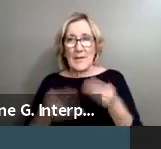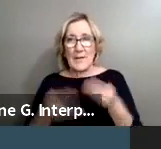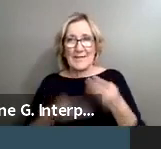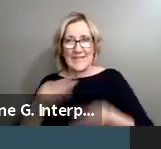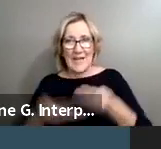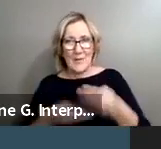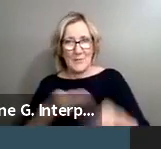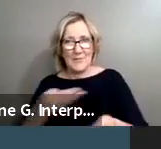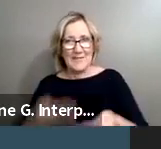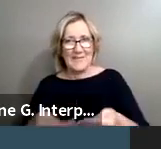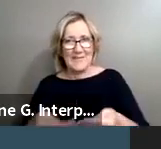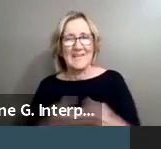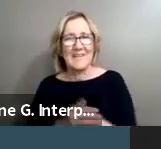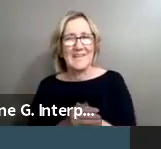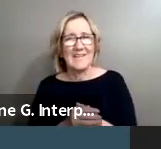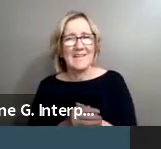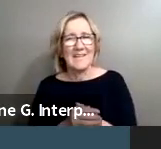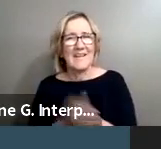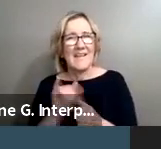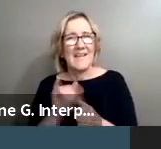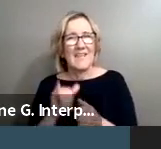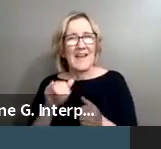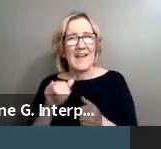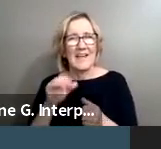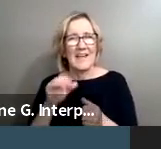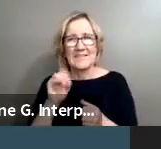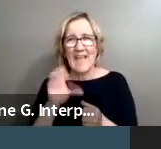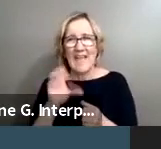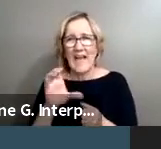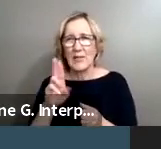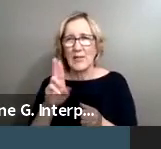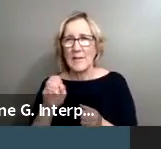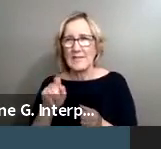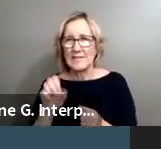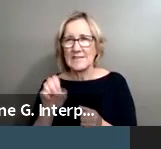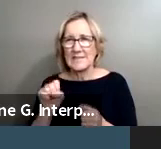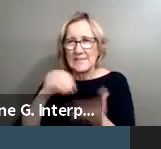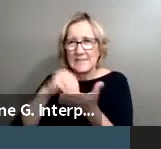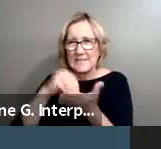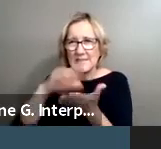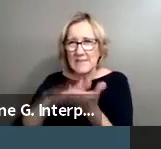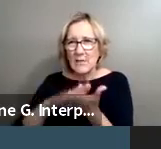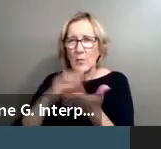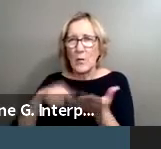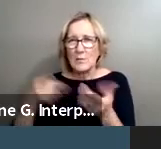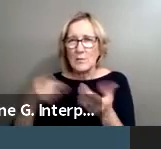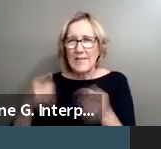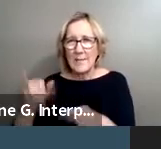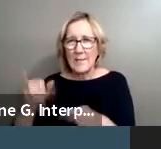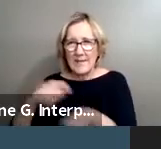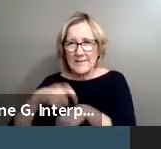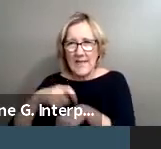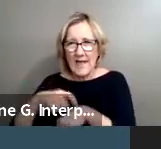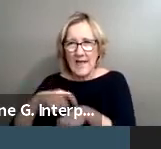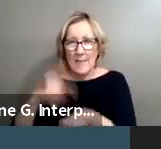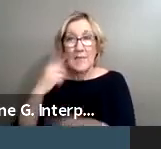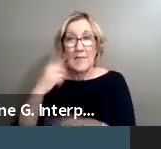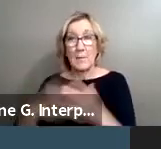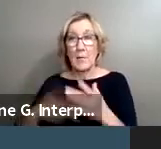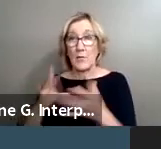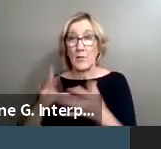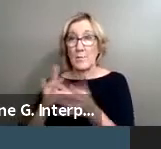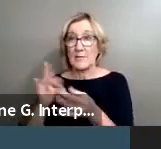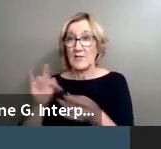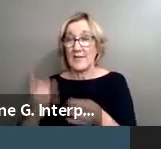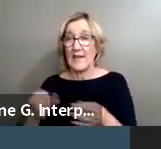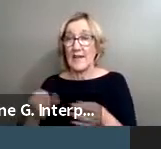you know, that documents what was going on at the time and things like that. And I think we've both mentioned it where, like, that's